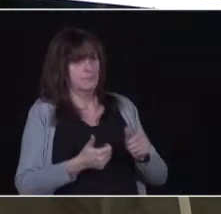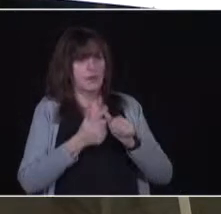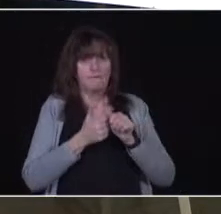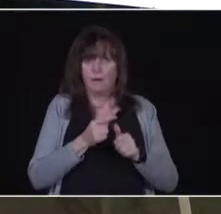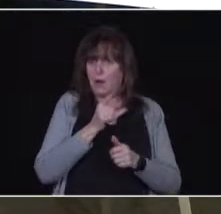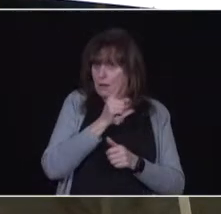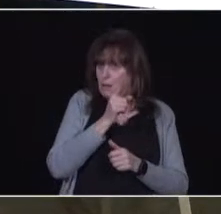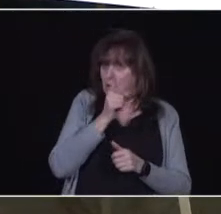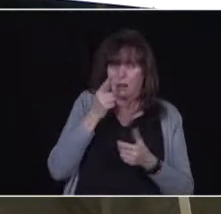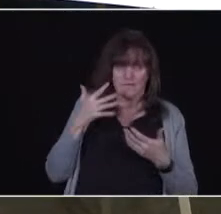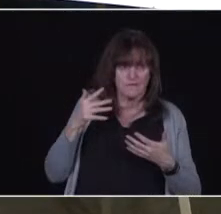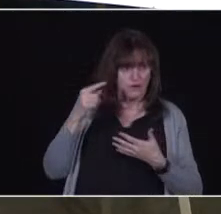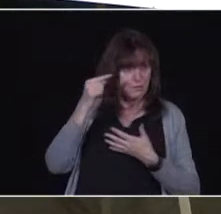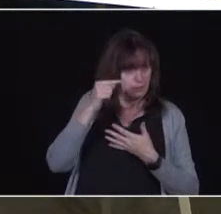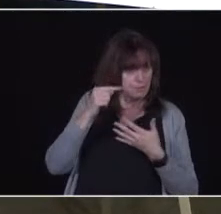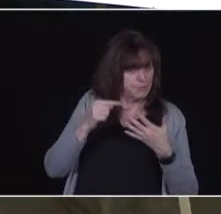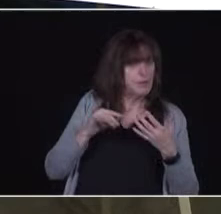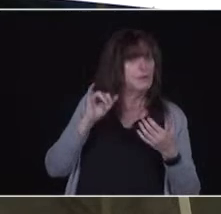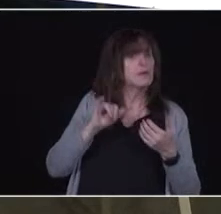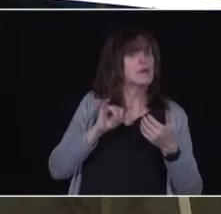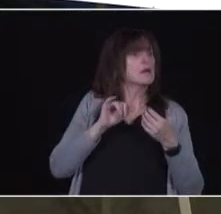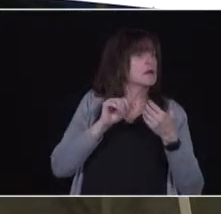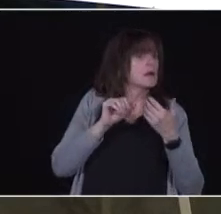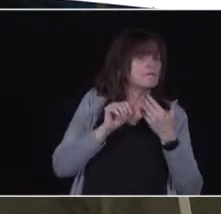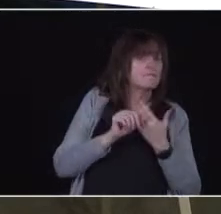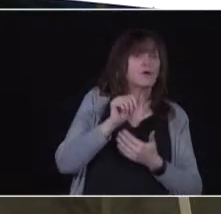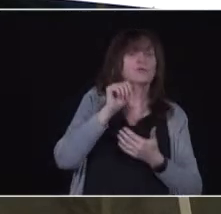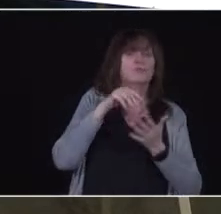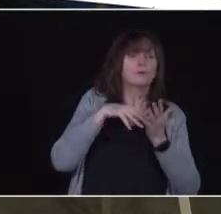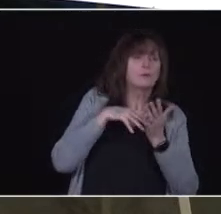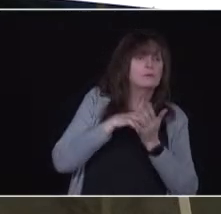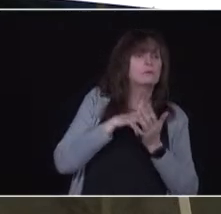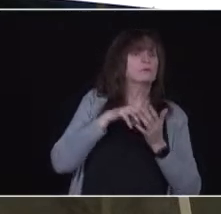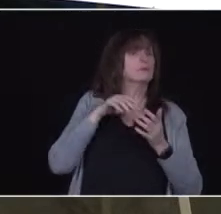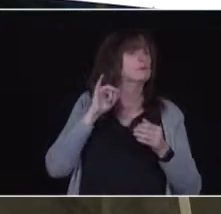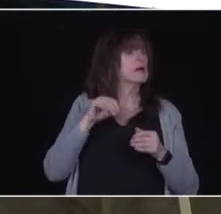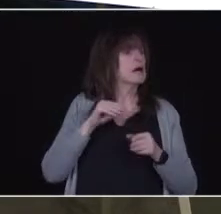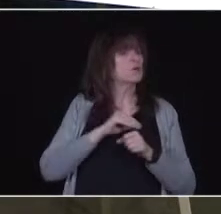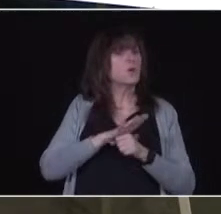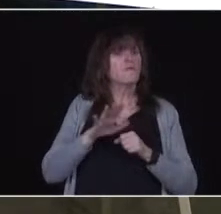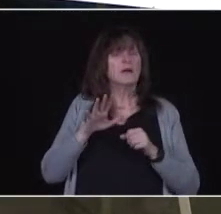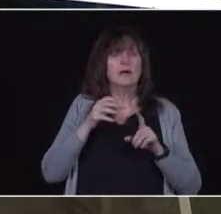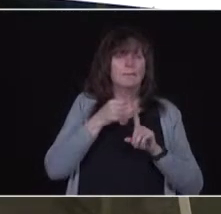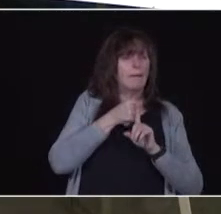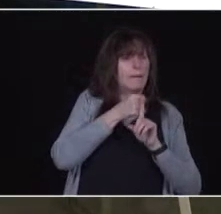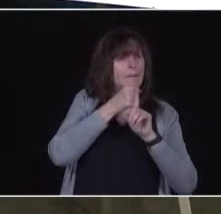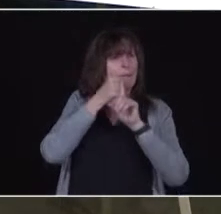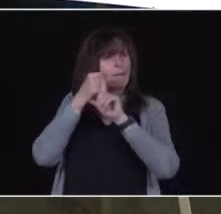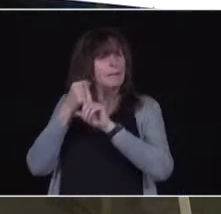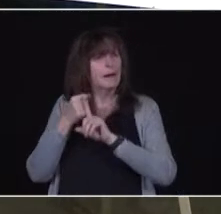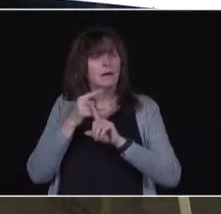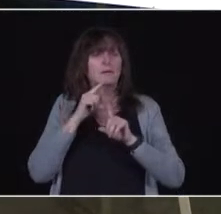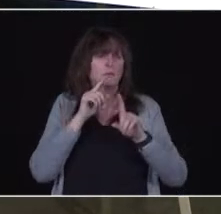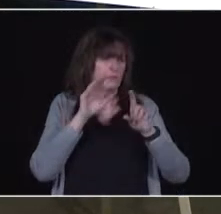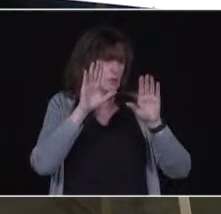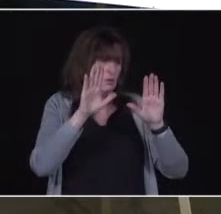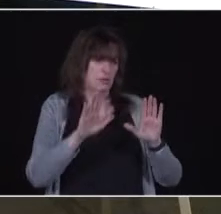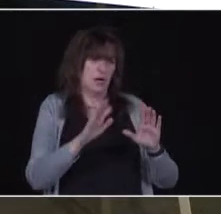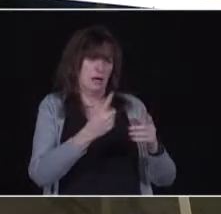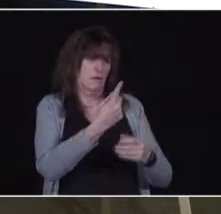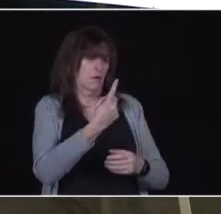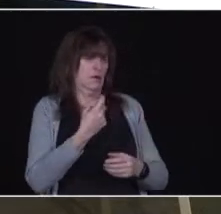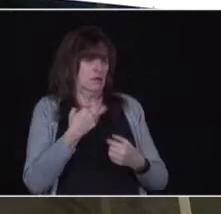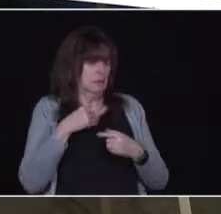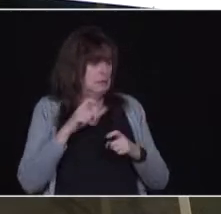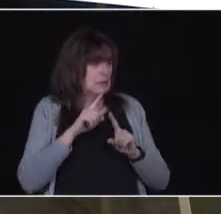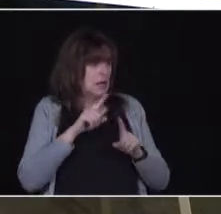communities where COVID-19 has visited its tragedy most. But a great question. We don't need to answer it right now. Early